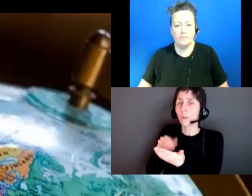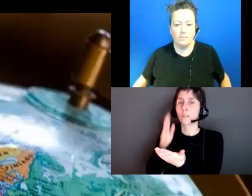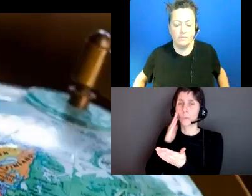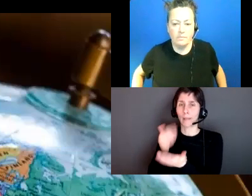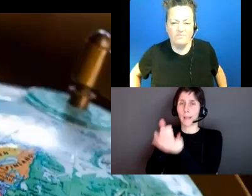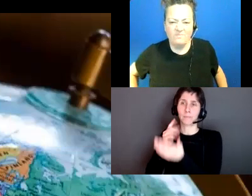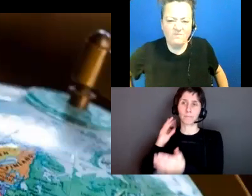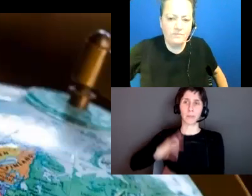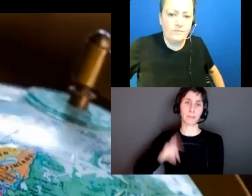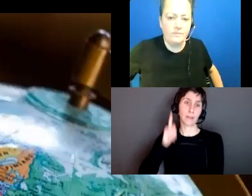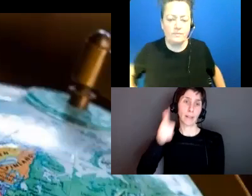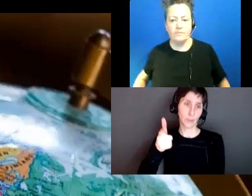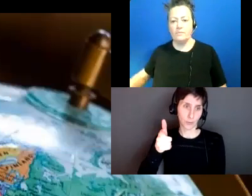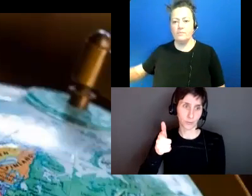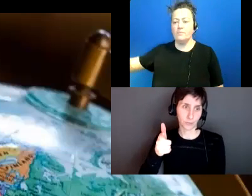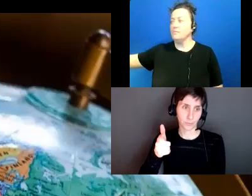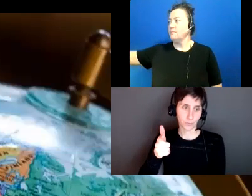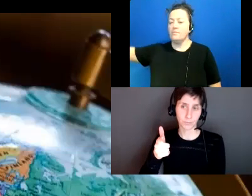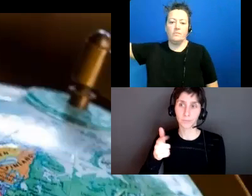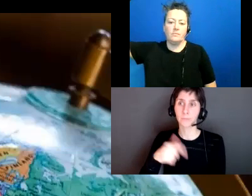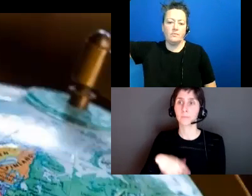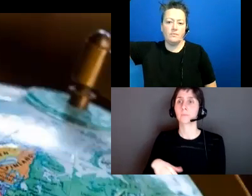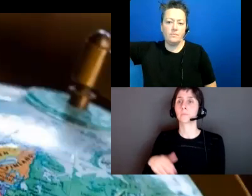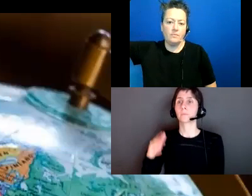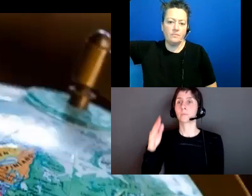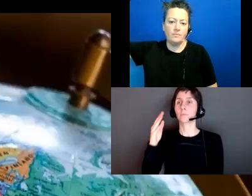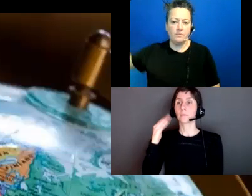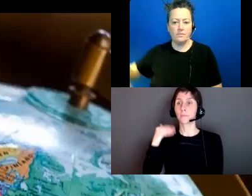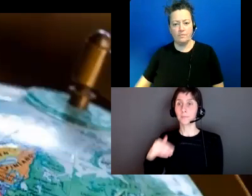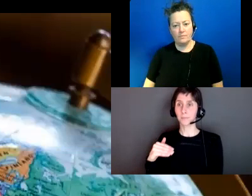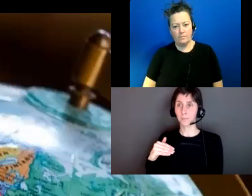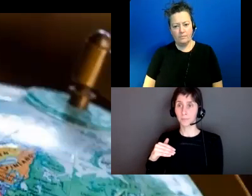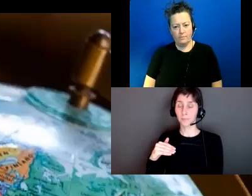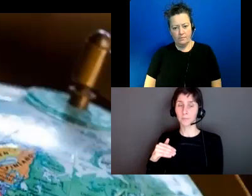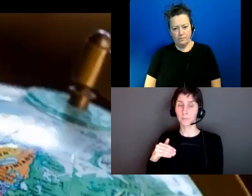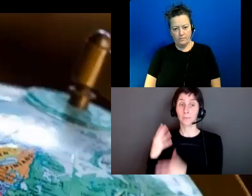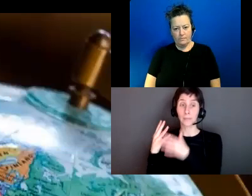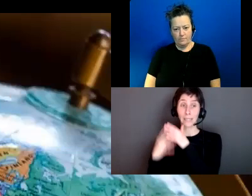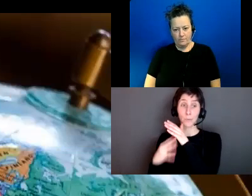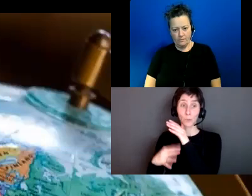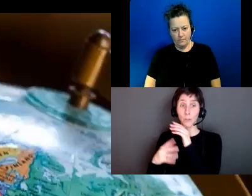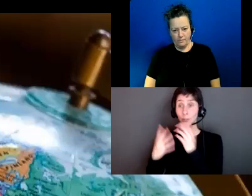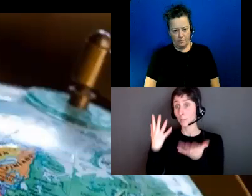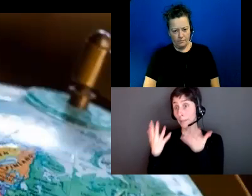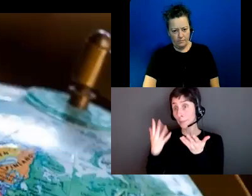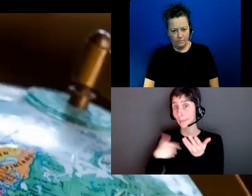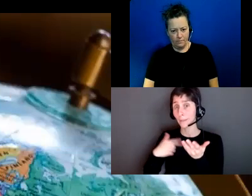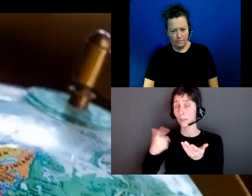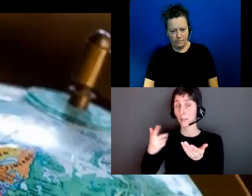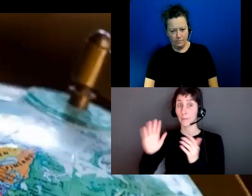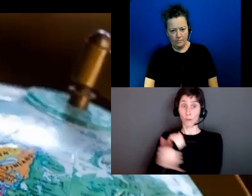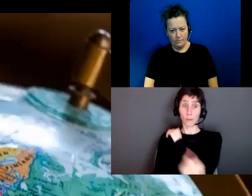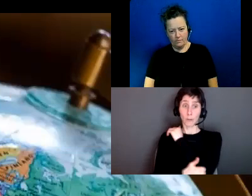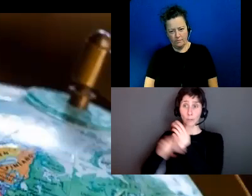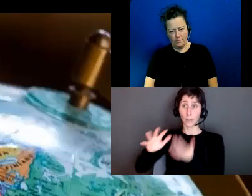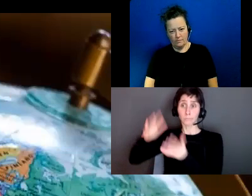immigration can also be the result of a crisis like